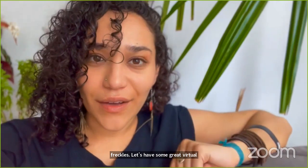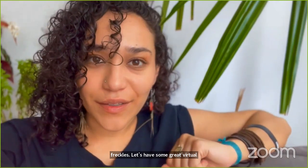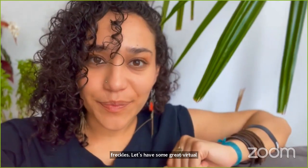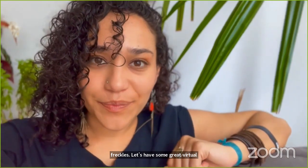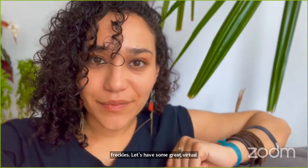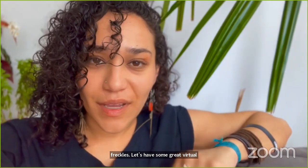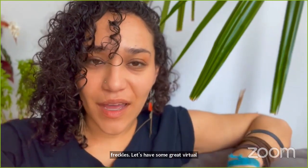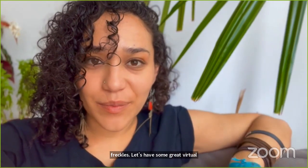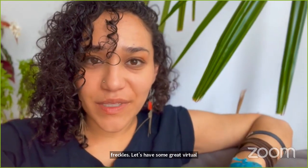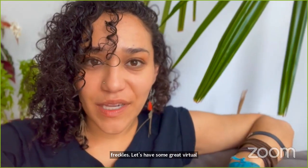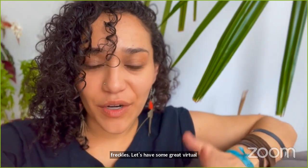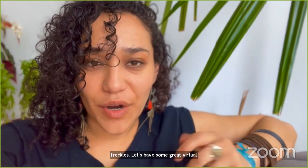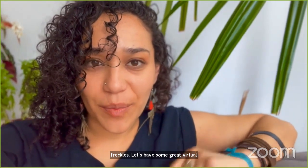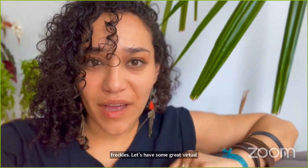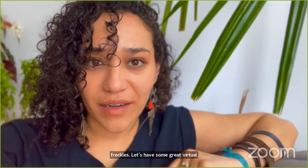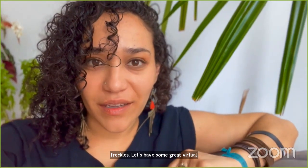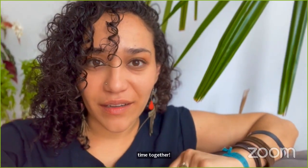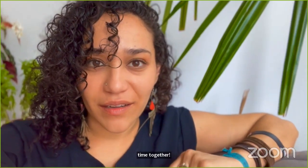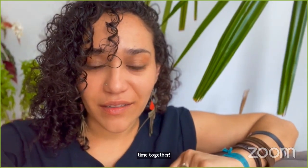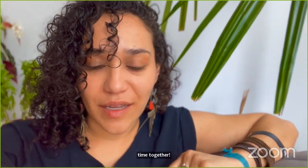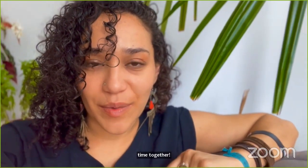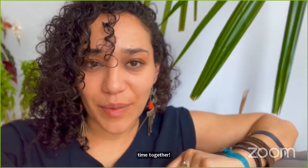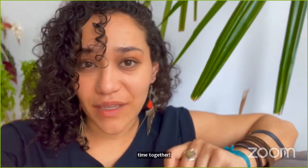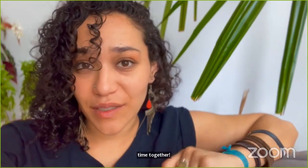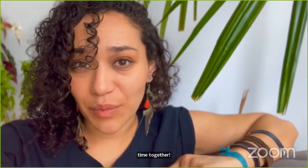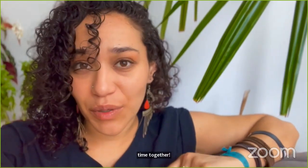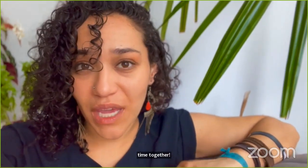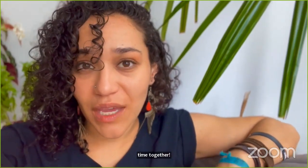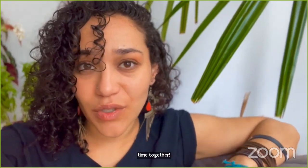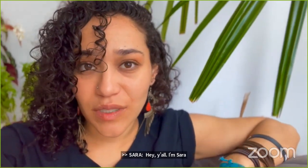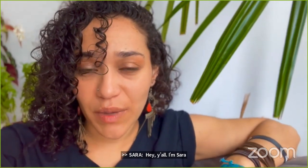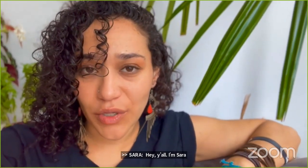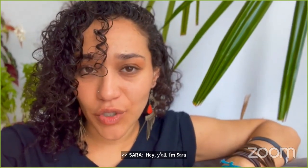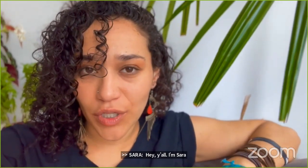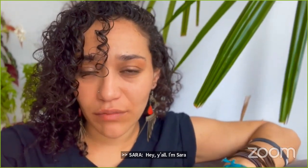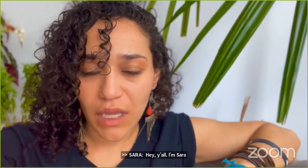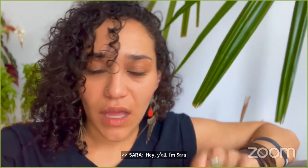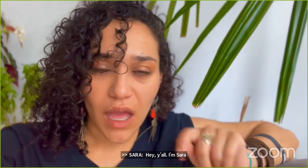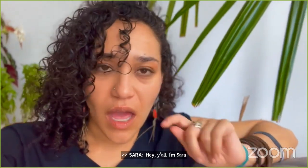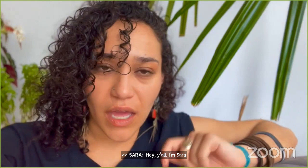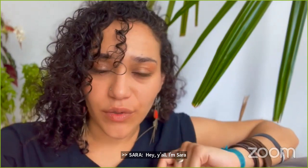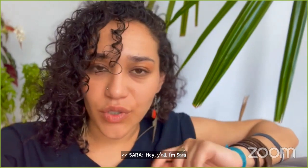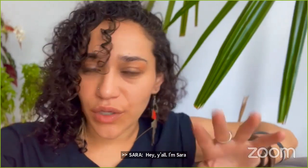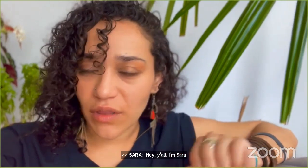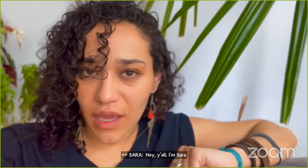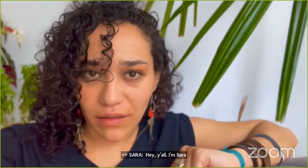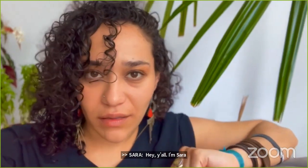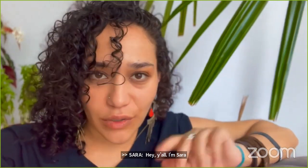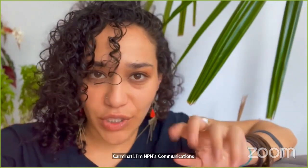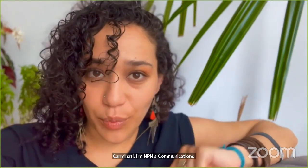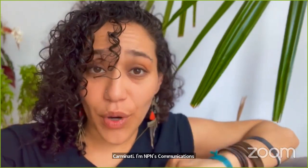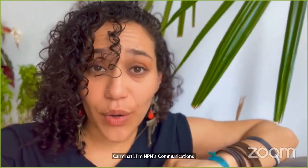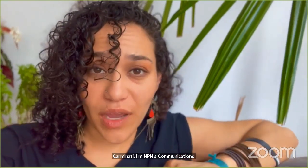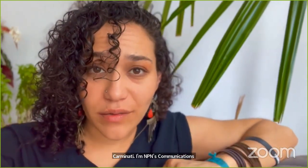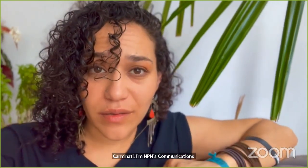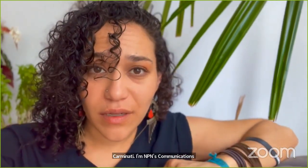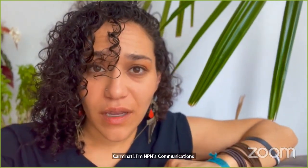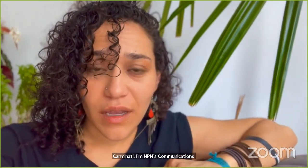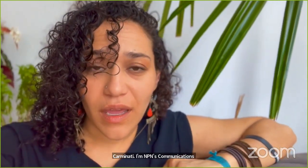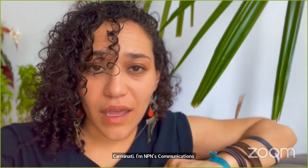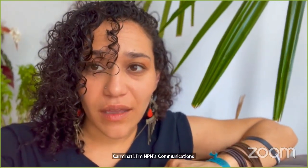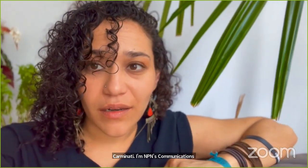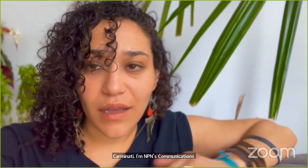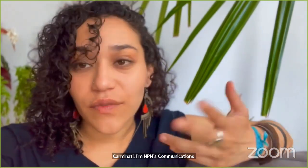Hey, y'all. I'm Sarah Carminati. I'm NPN's Communications Manager. I use she or they, they or she pronouns,